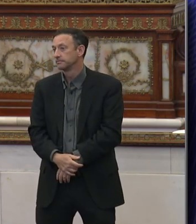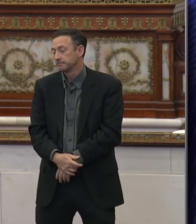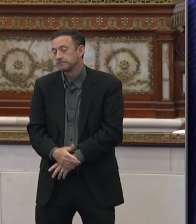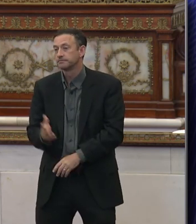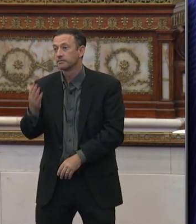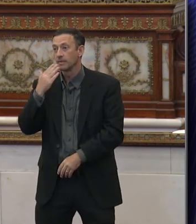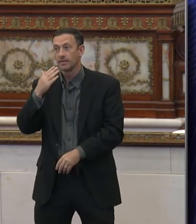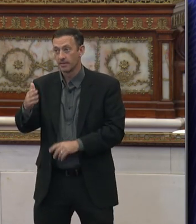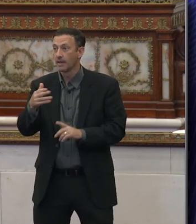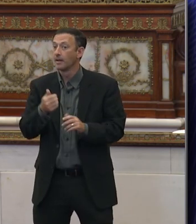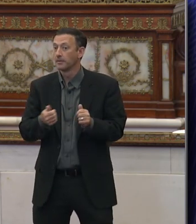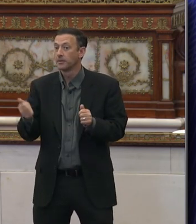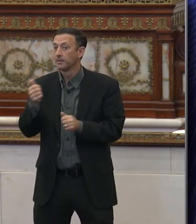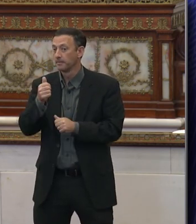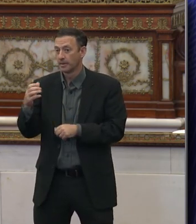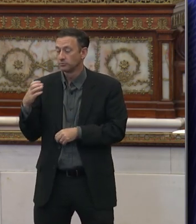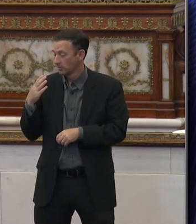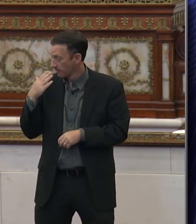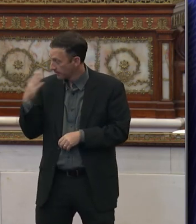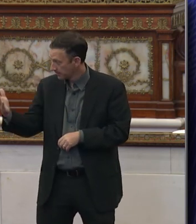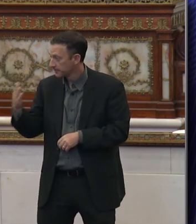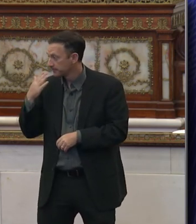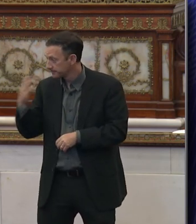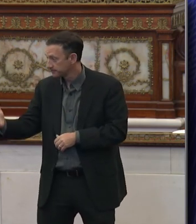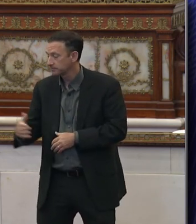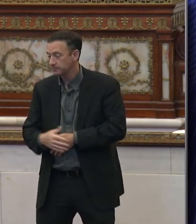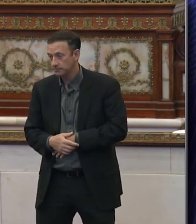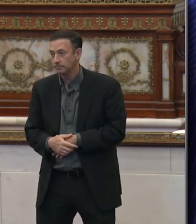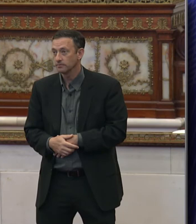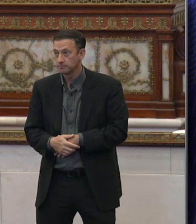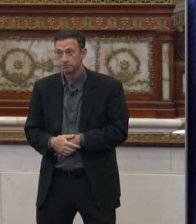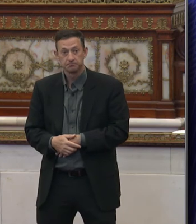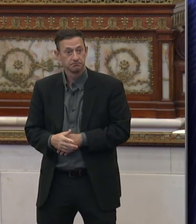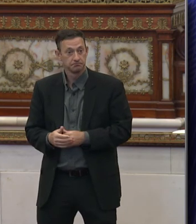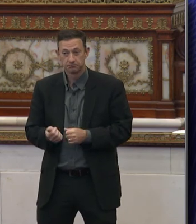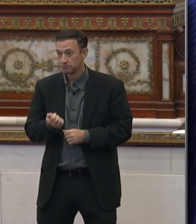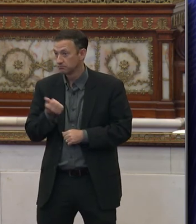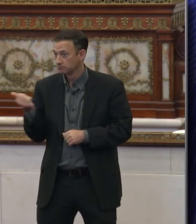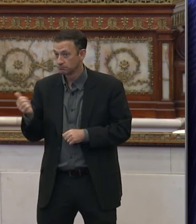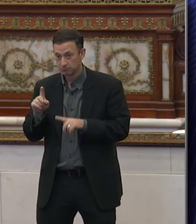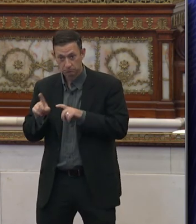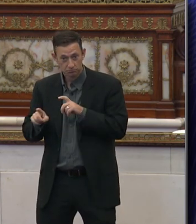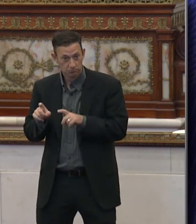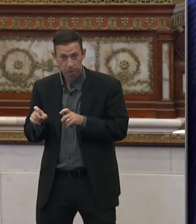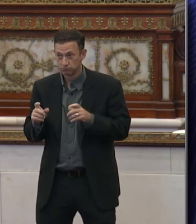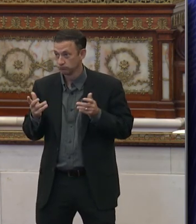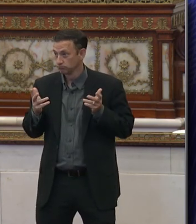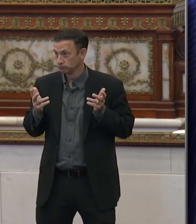Thank you, Madam Chair. Thank you. Thank you. And so, unless there are any additional questions,